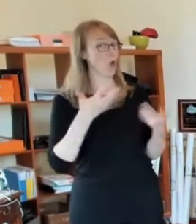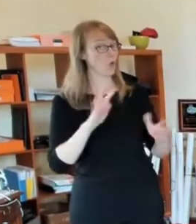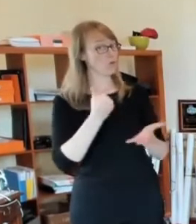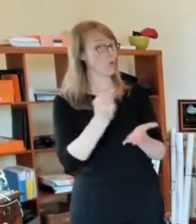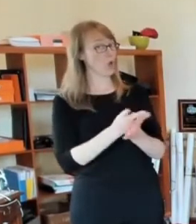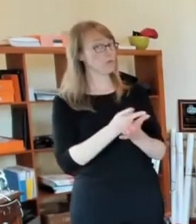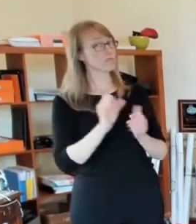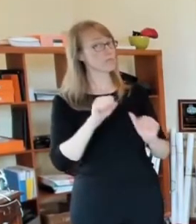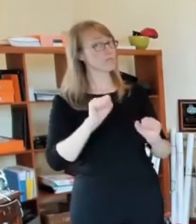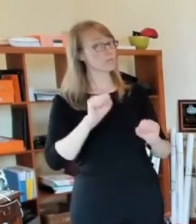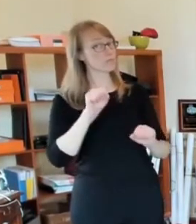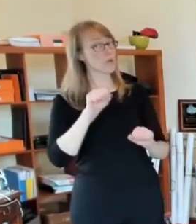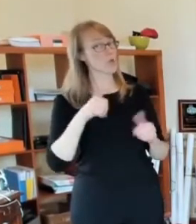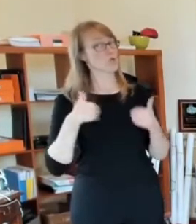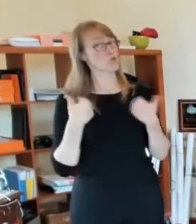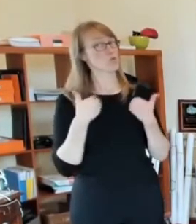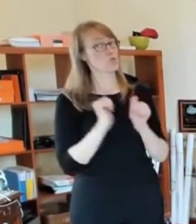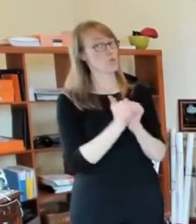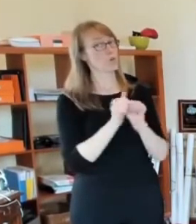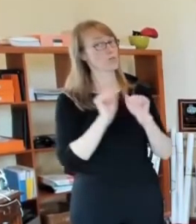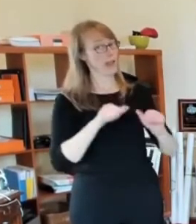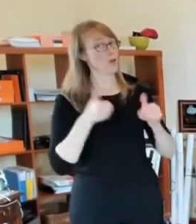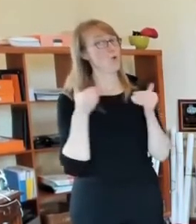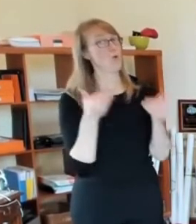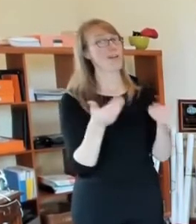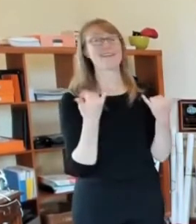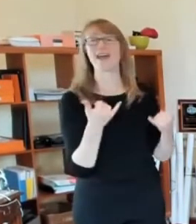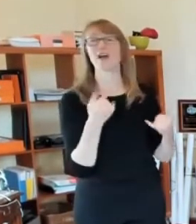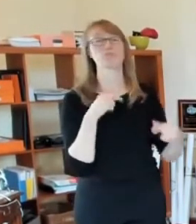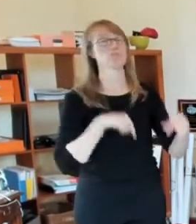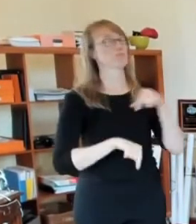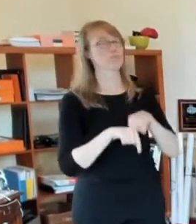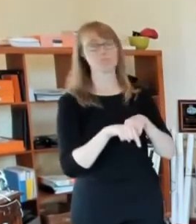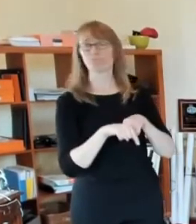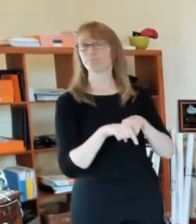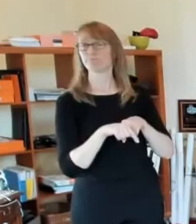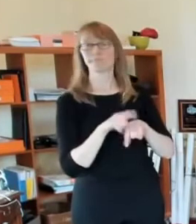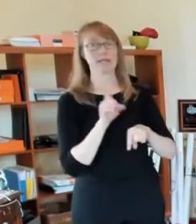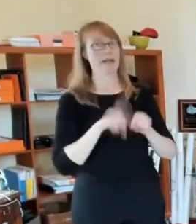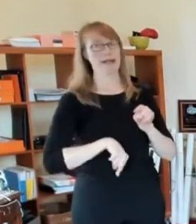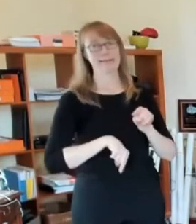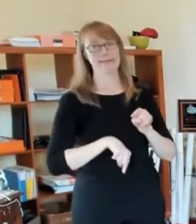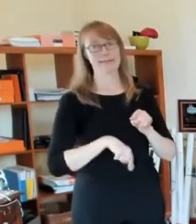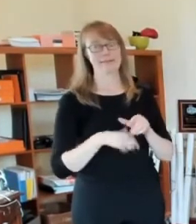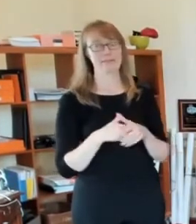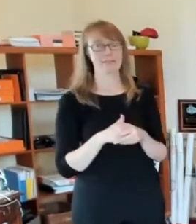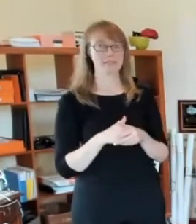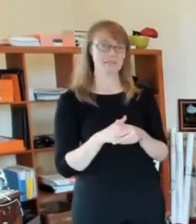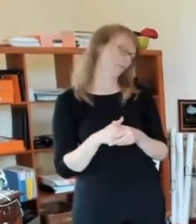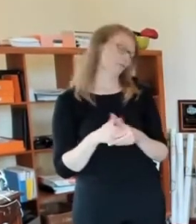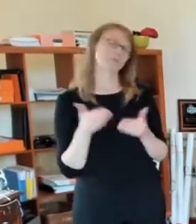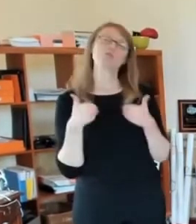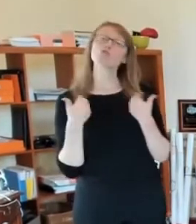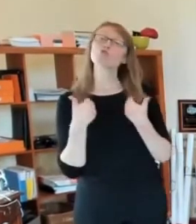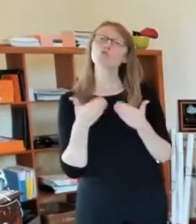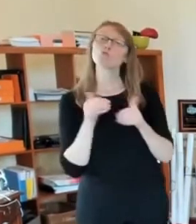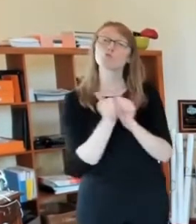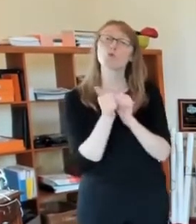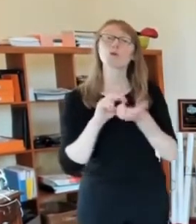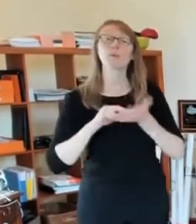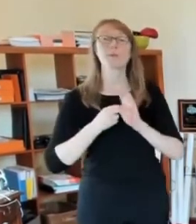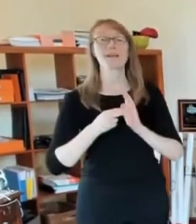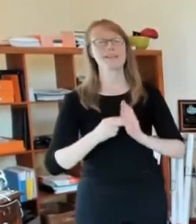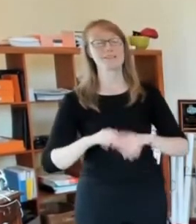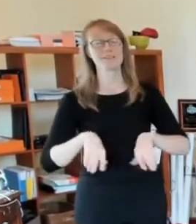has now pulled back on that in the city of St. Louis youth sports. So that means, you know, the football team or the